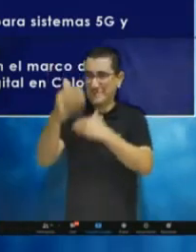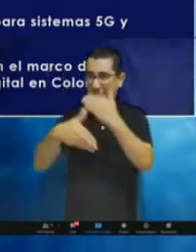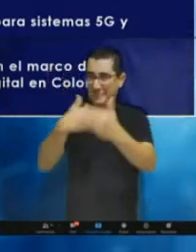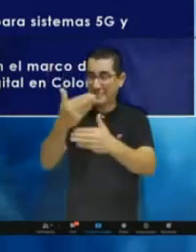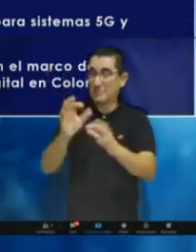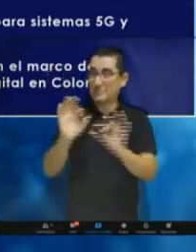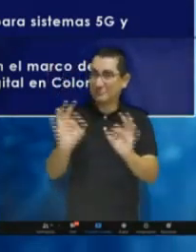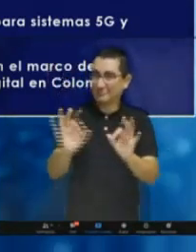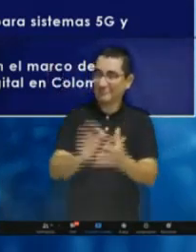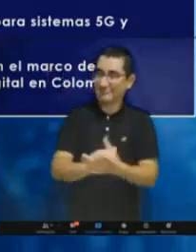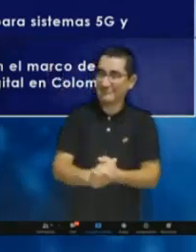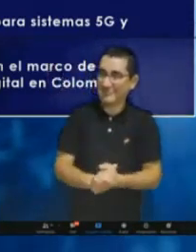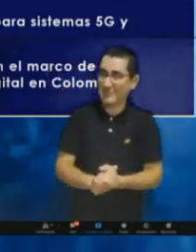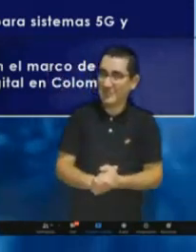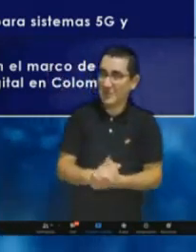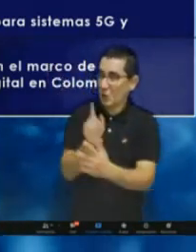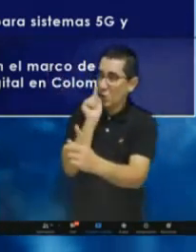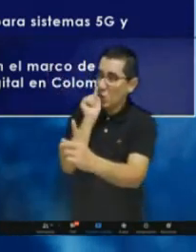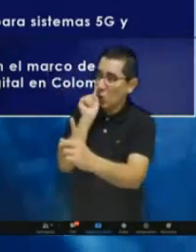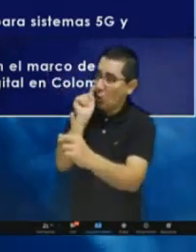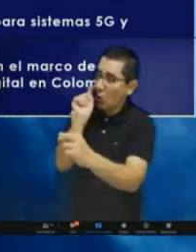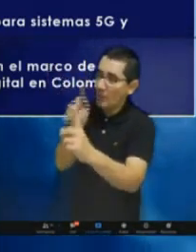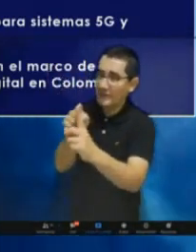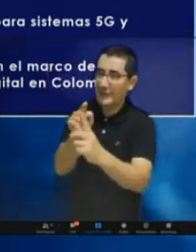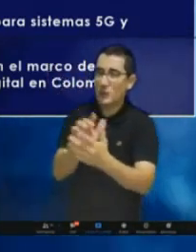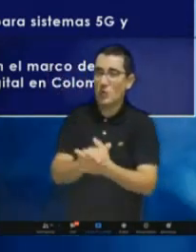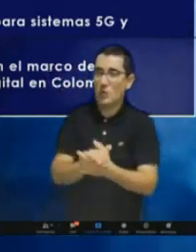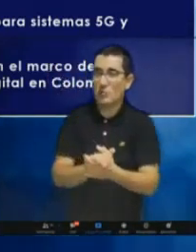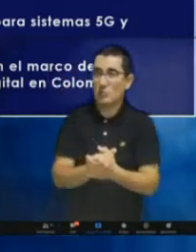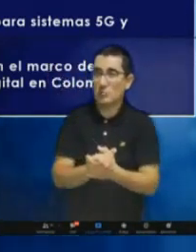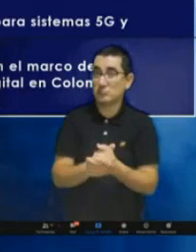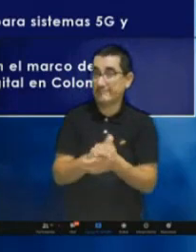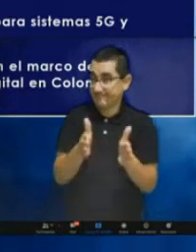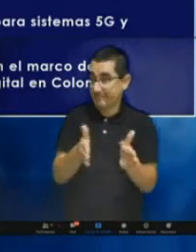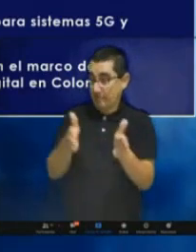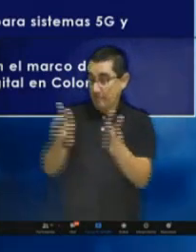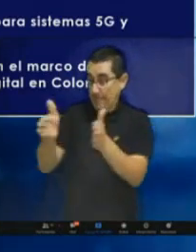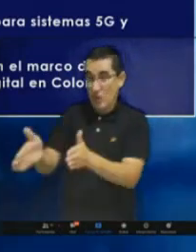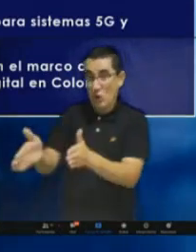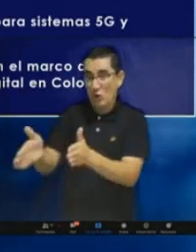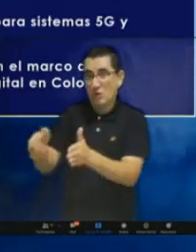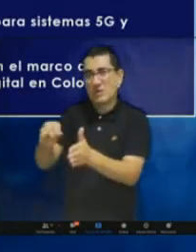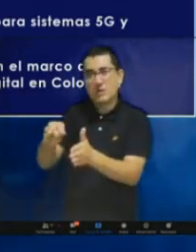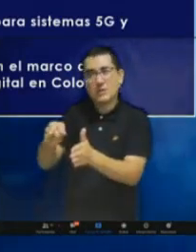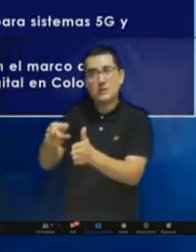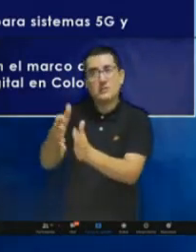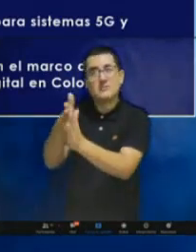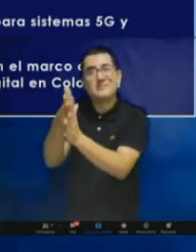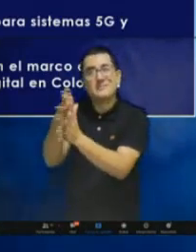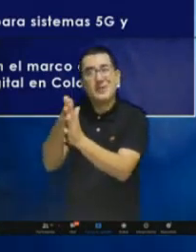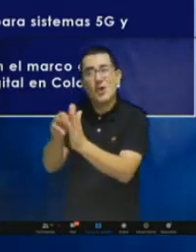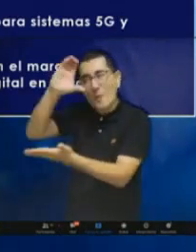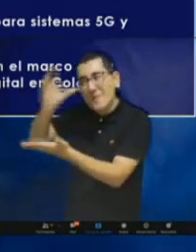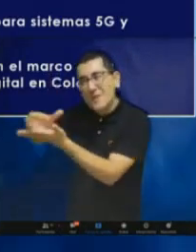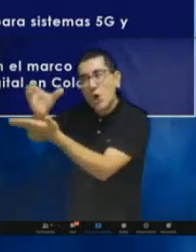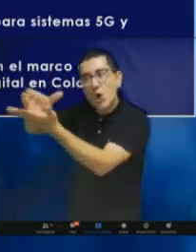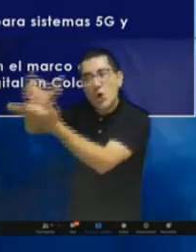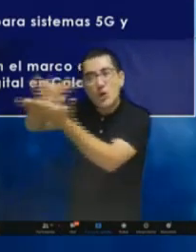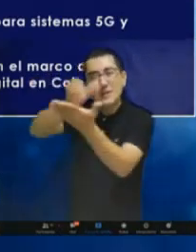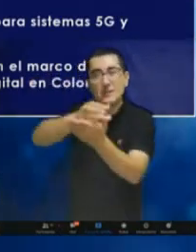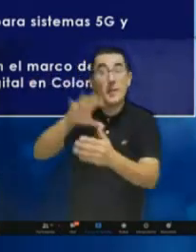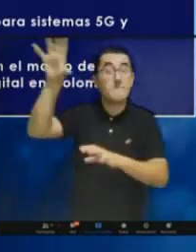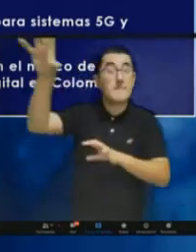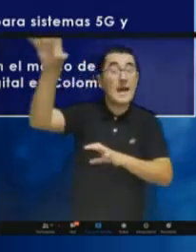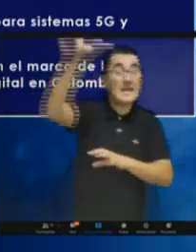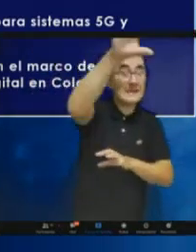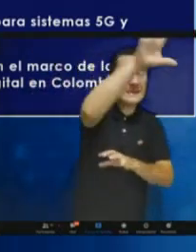So, yeah, such progress is the expression of the preliminary views where